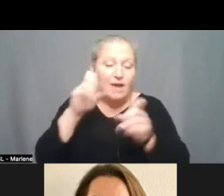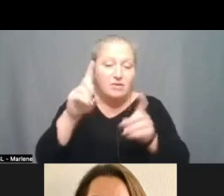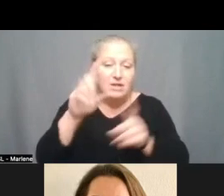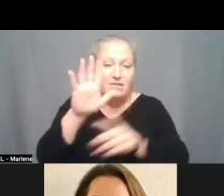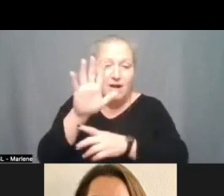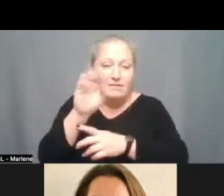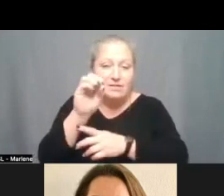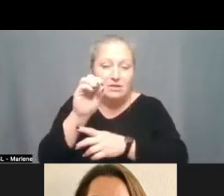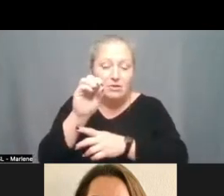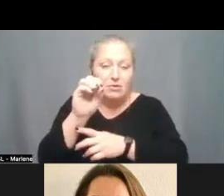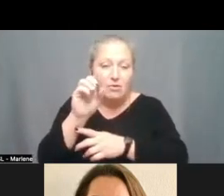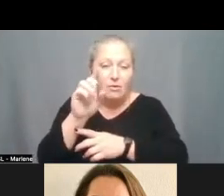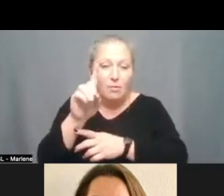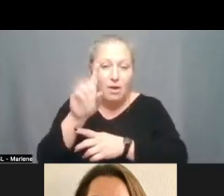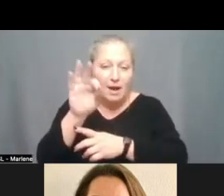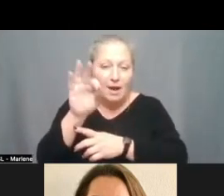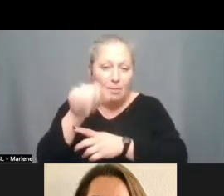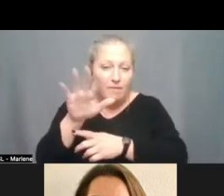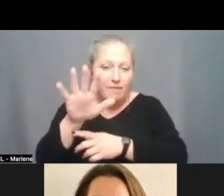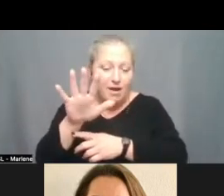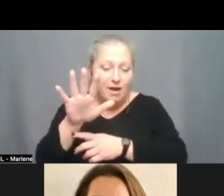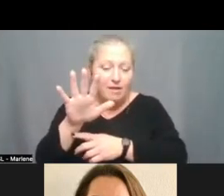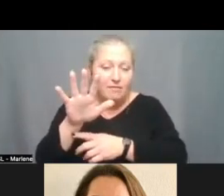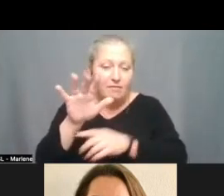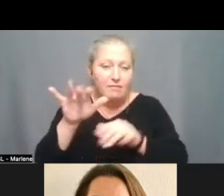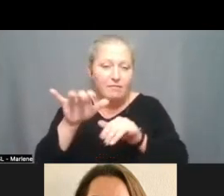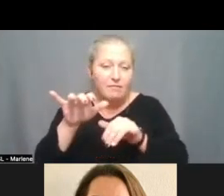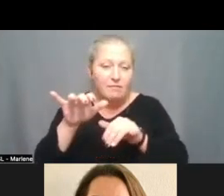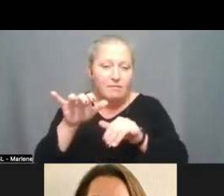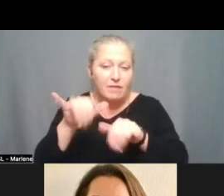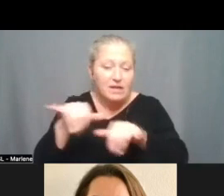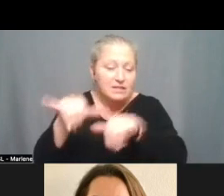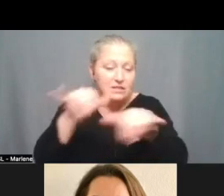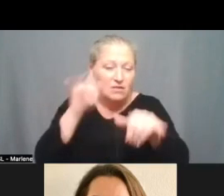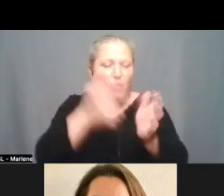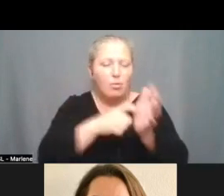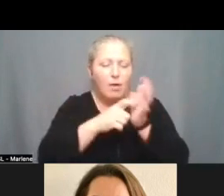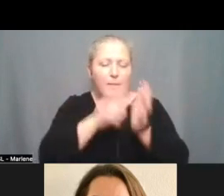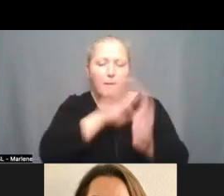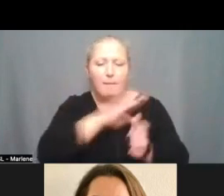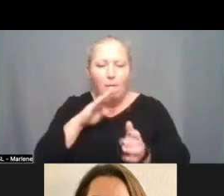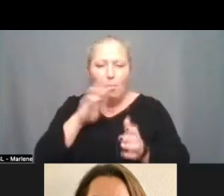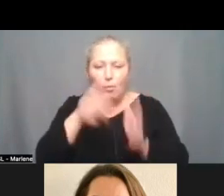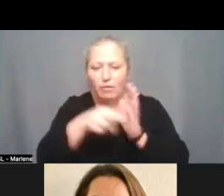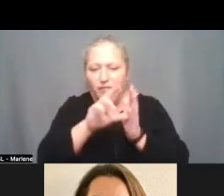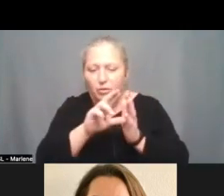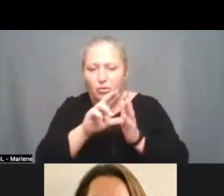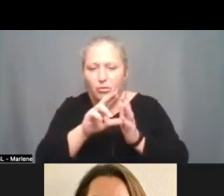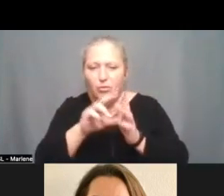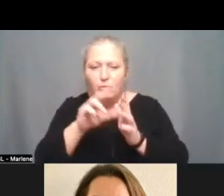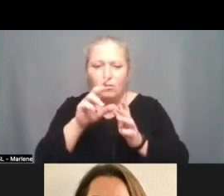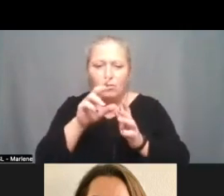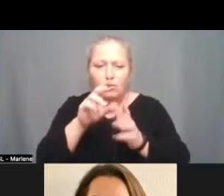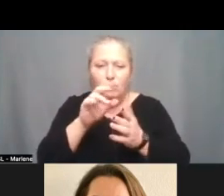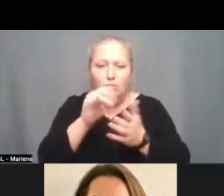9.5, which is consistent with the requirement. The board reviewing draft scenarios and adjusting those